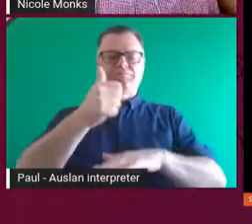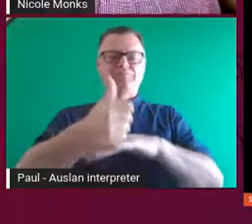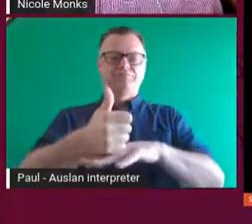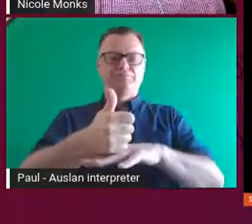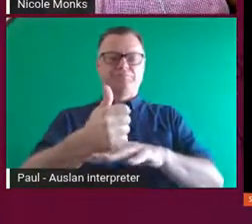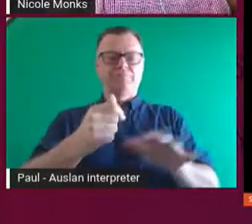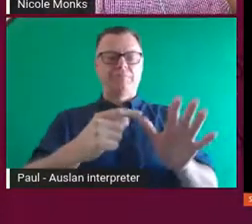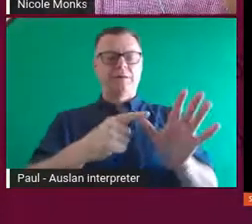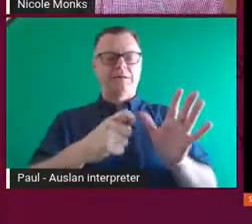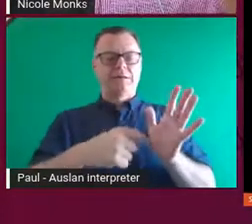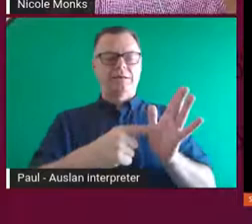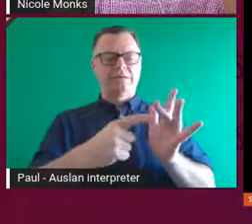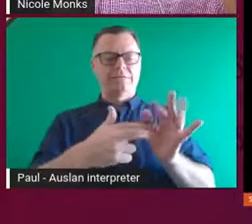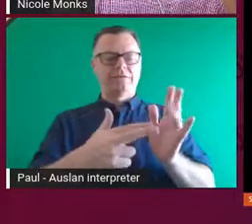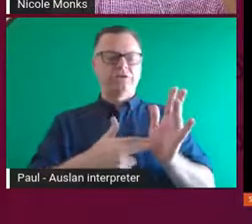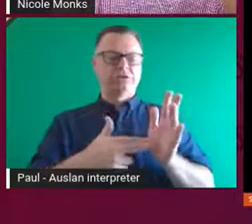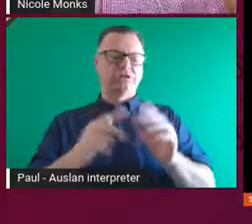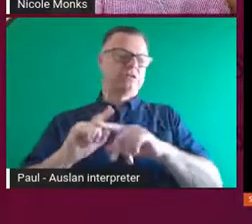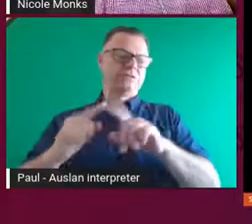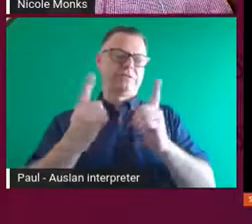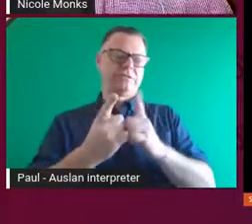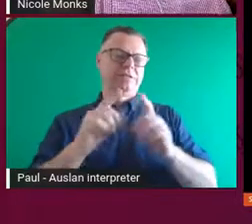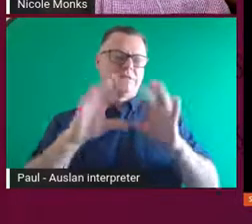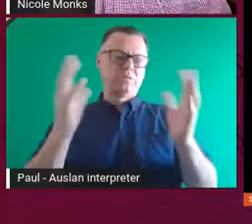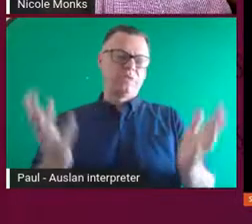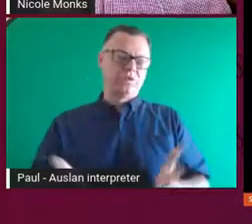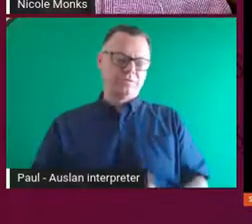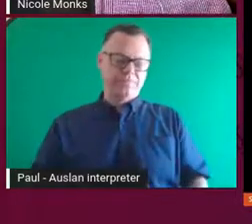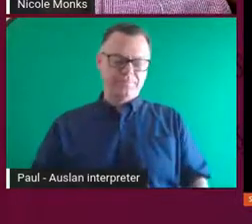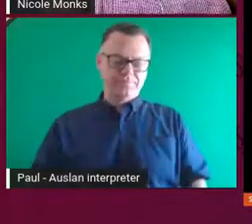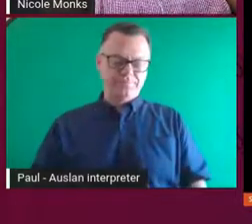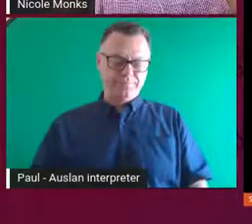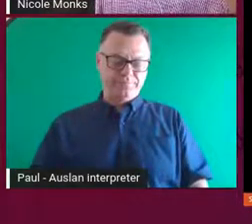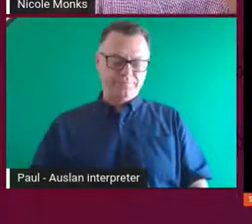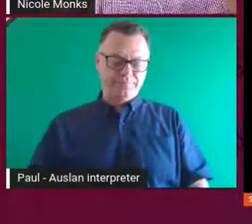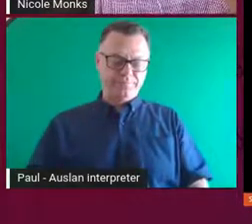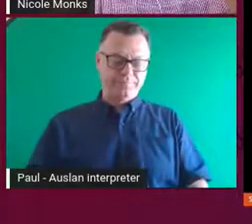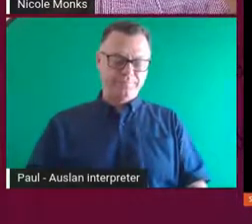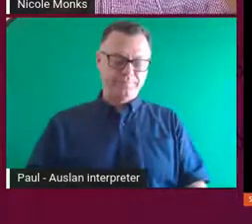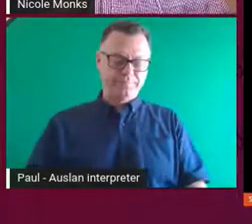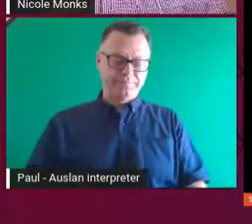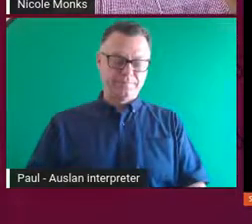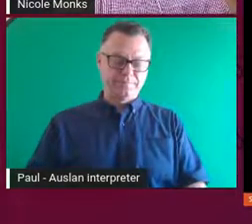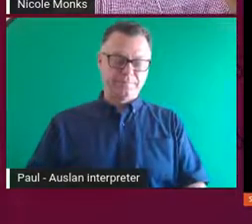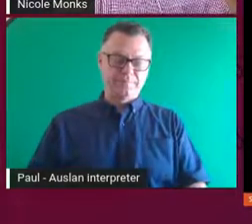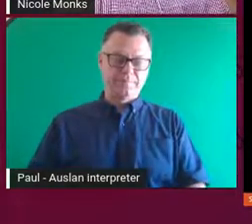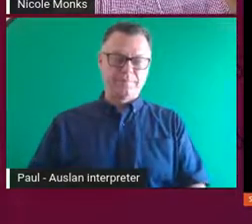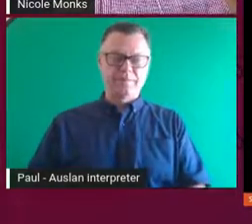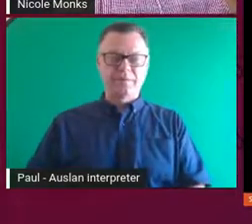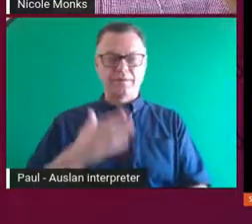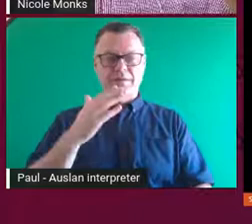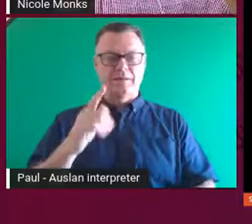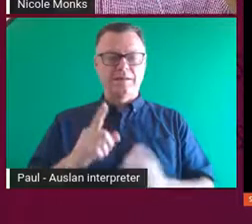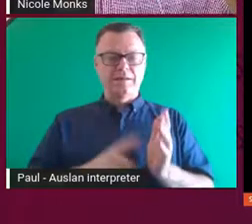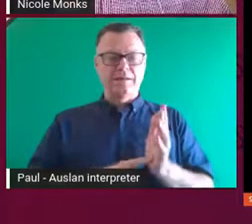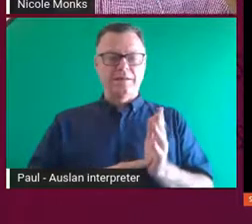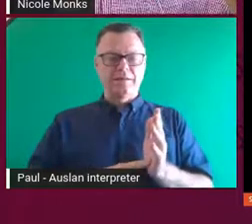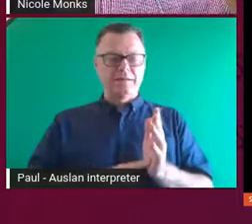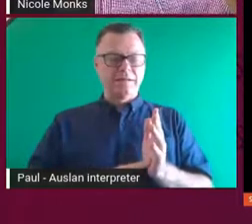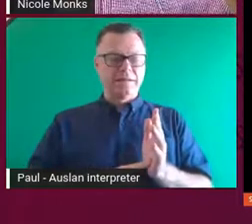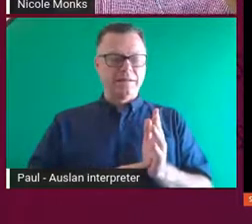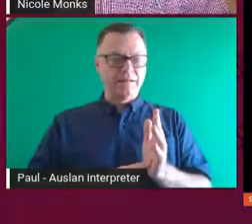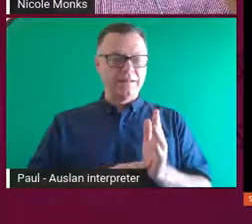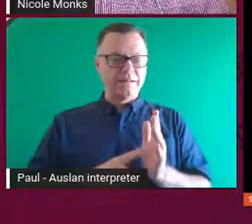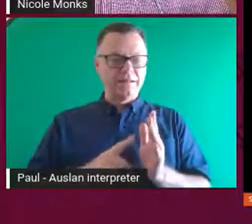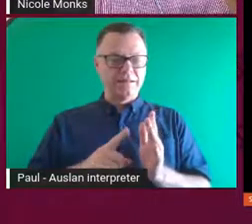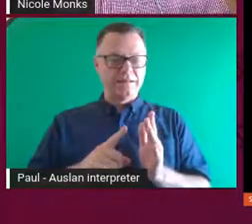of the art world. Yeah. And, Nicole, I think we might just get Lynn to flick through a couple of these images so people can